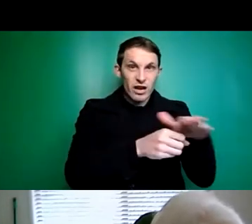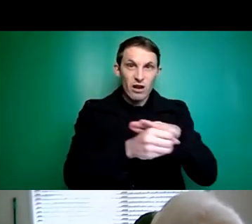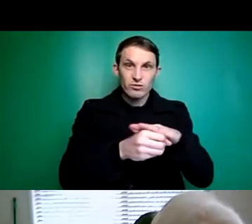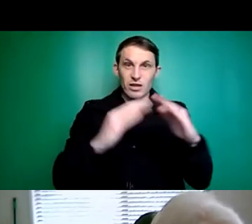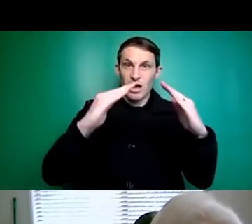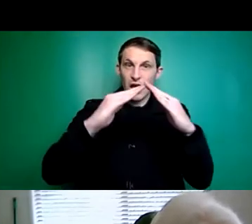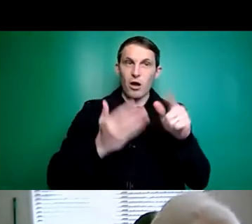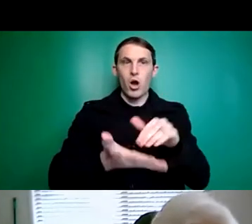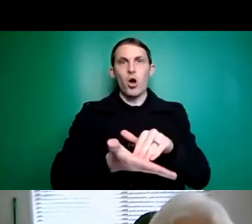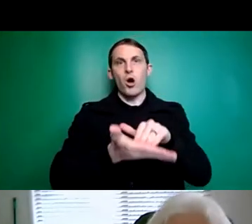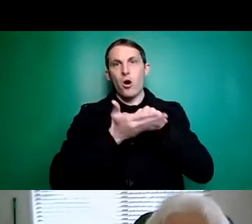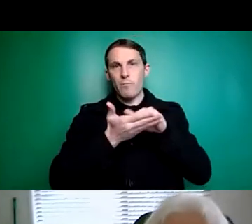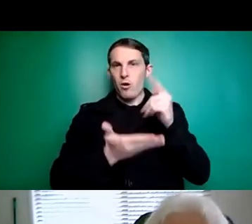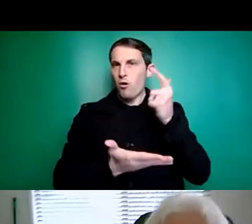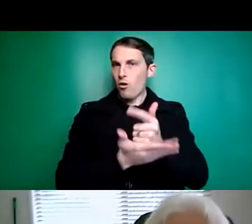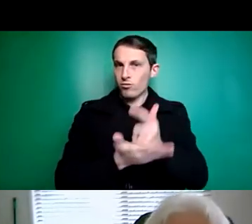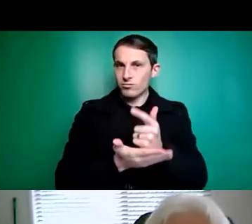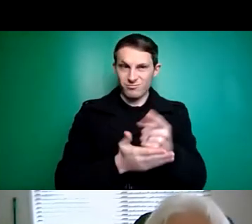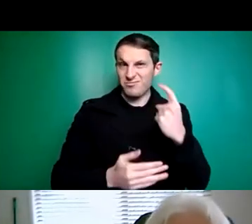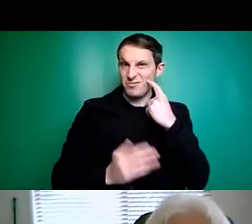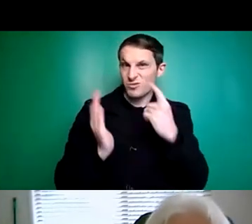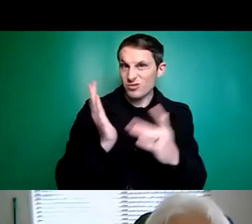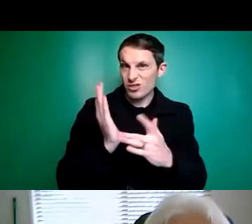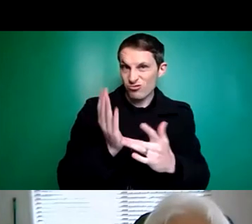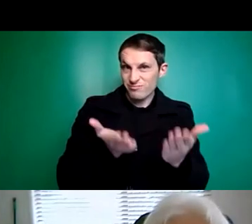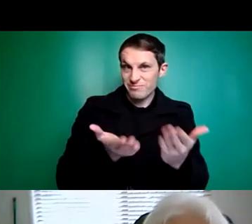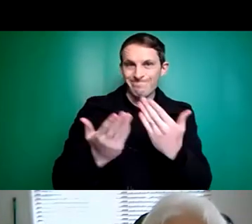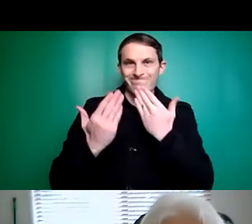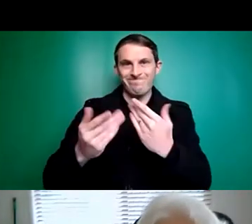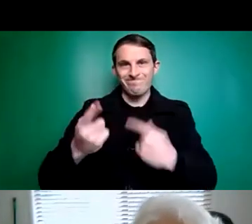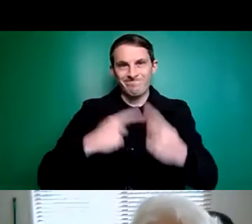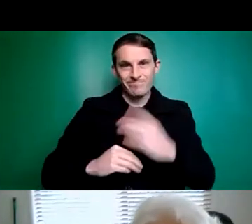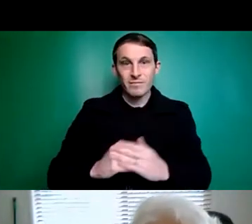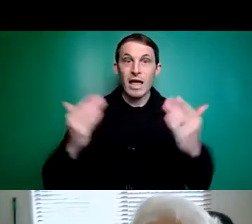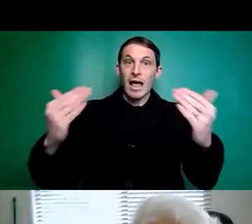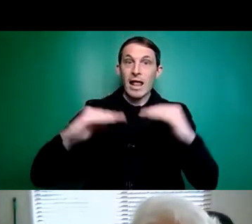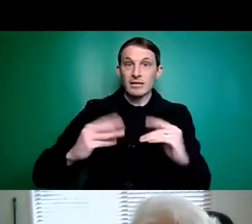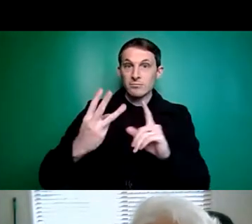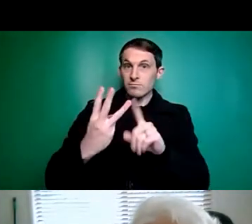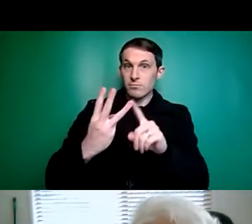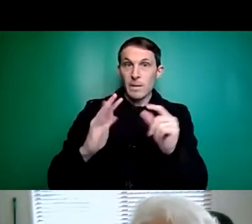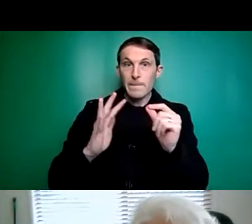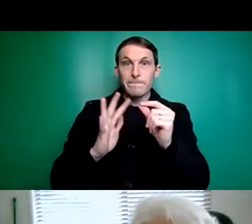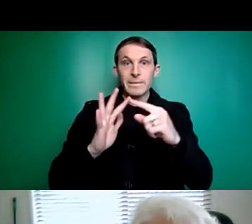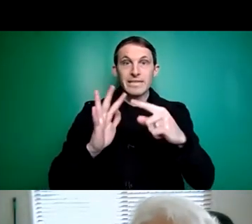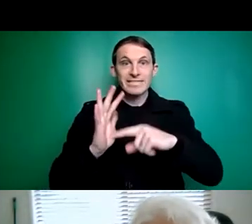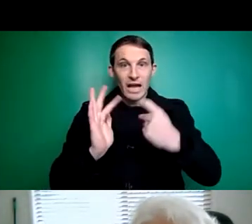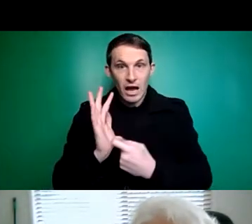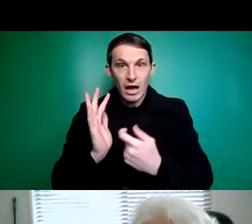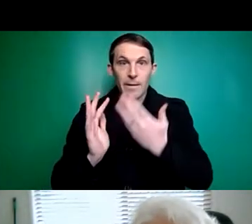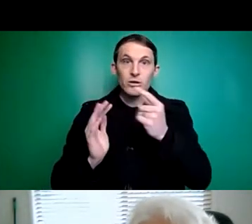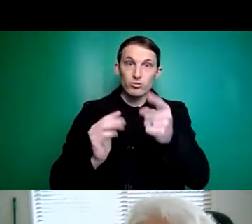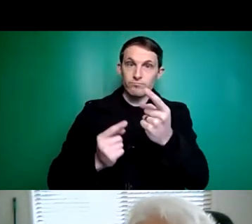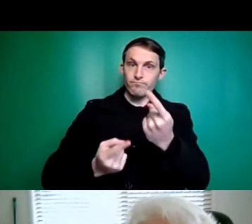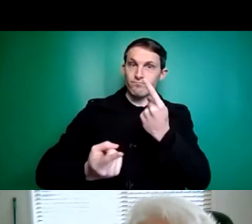such a huge difference. So thank you. Peter, let me come to you. Tell me about the, or